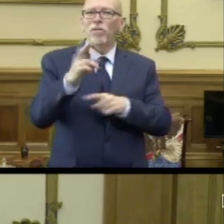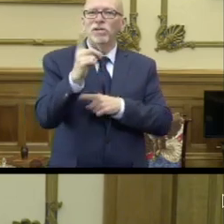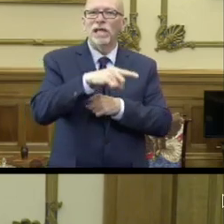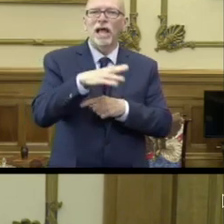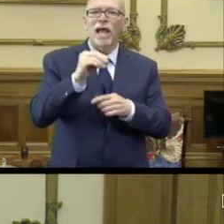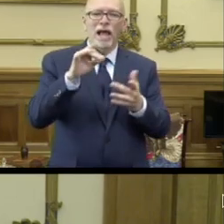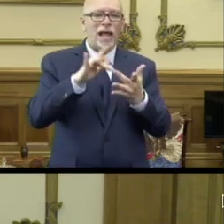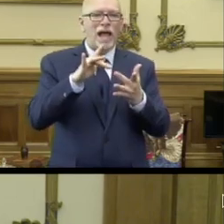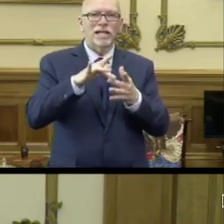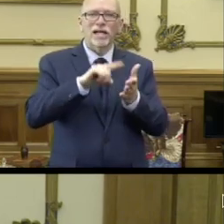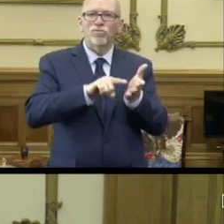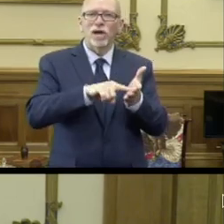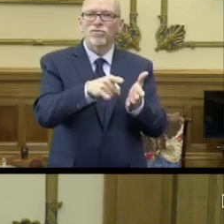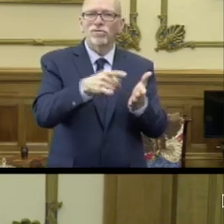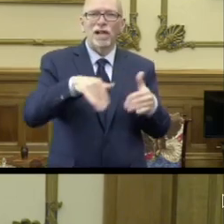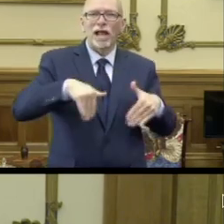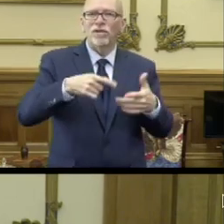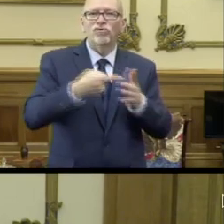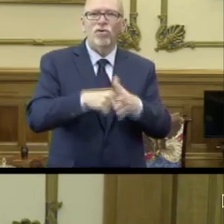tracing that the state has planned?